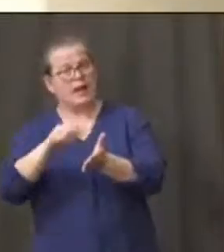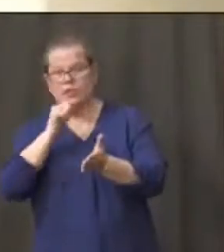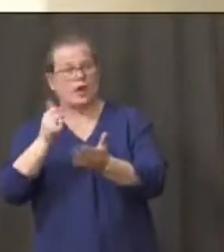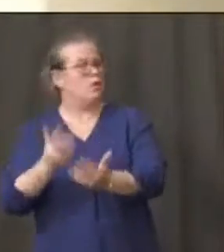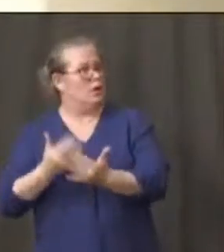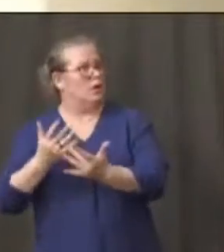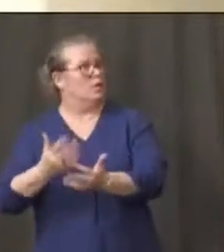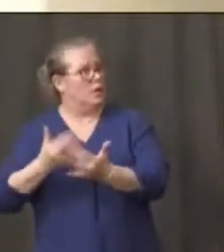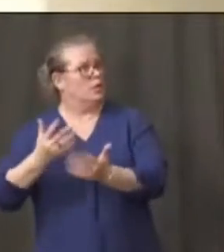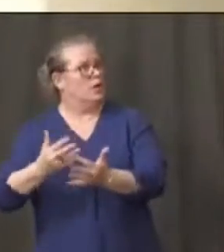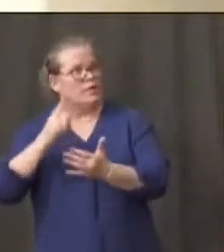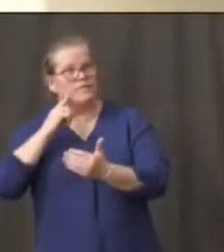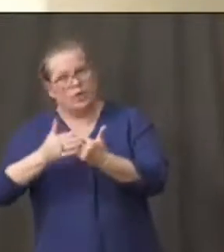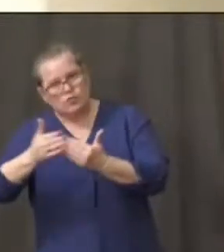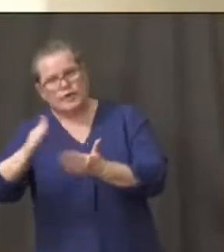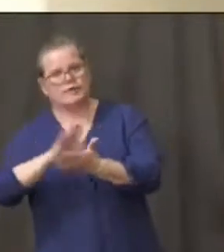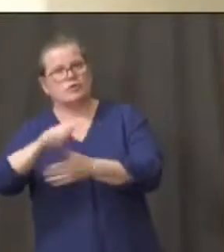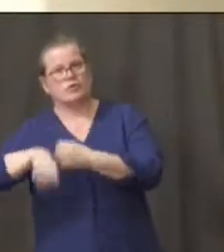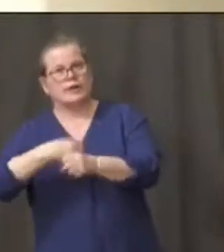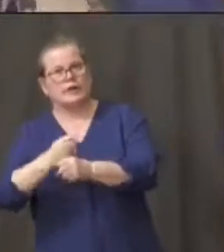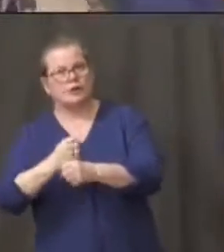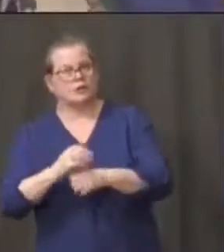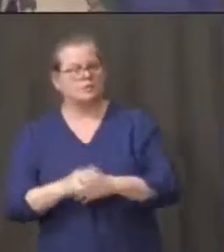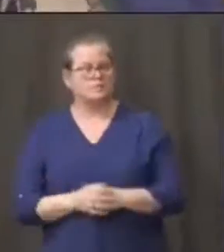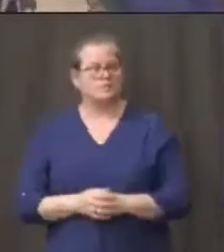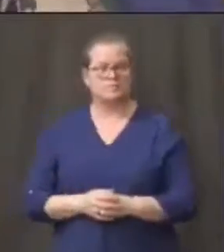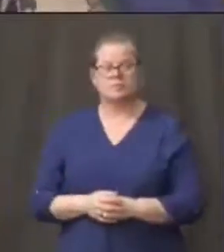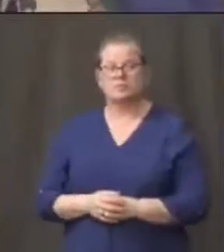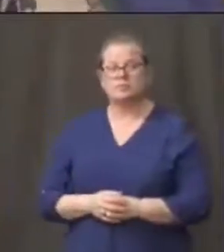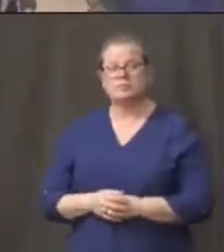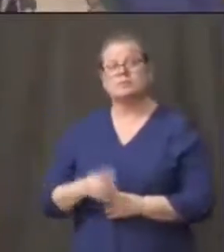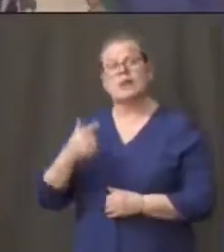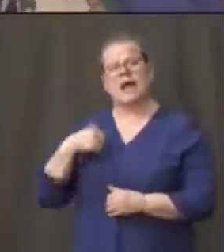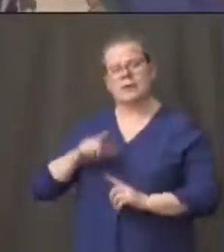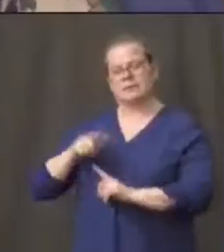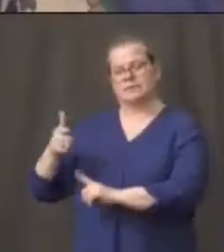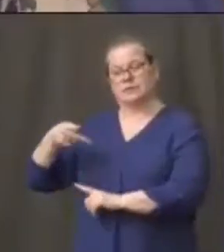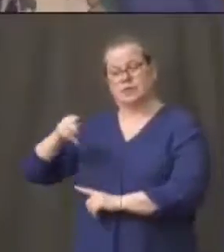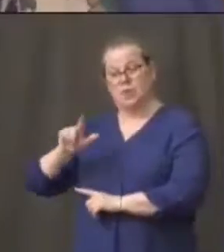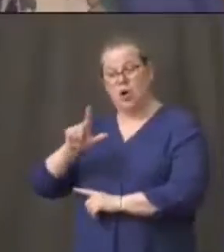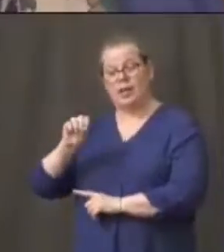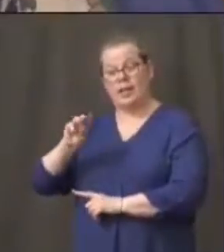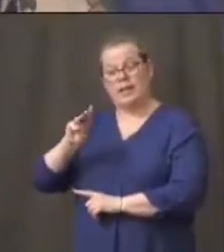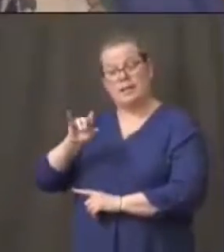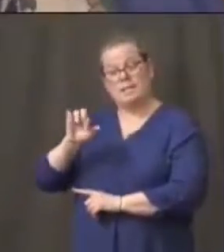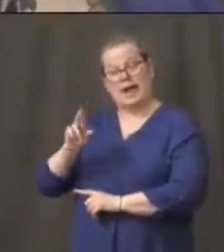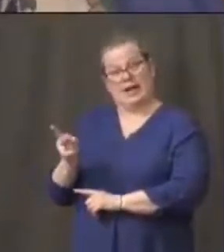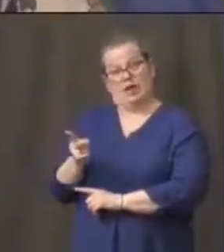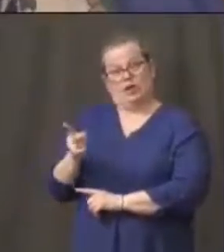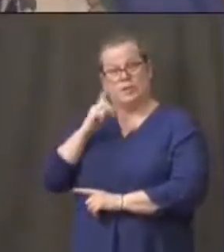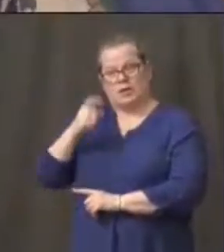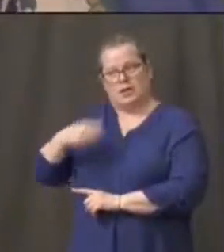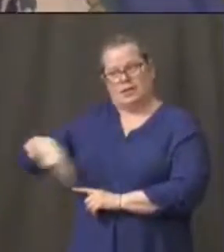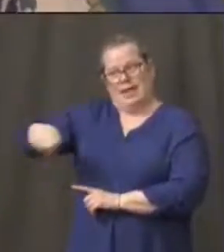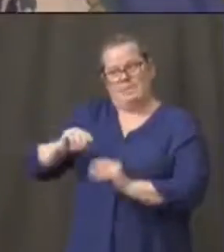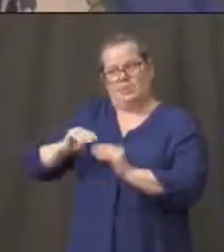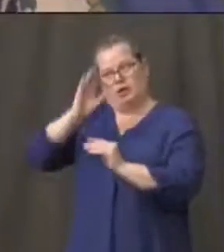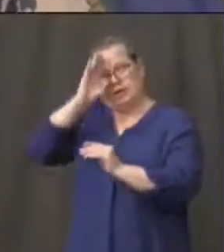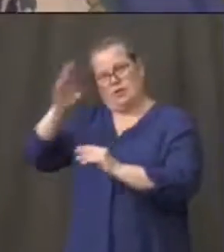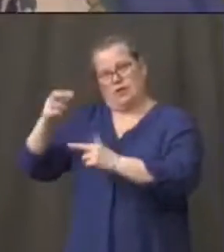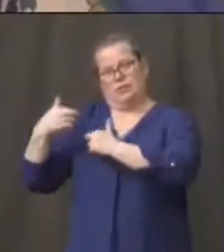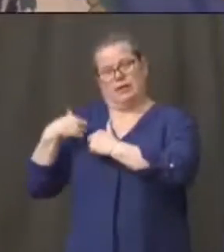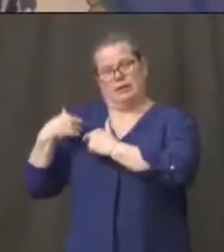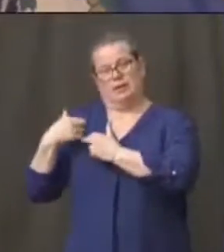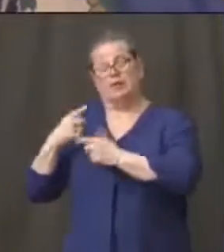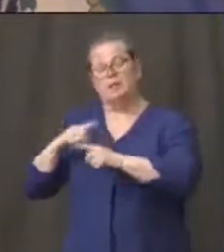the school year for something to happen. John I'm going to hand that off to Paul and the mayor since uh they they have more direct responsibility there but